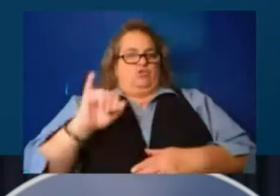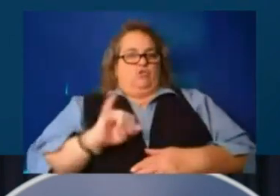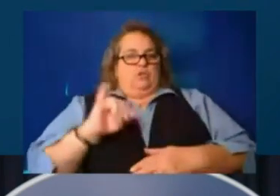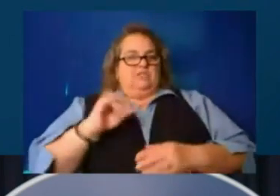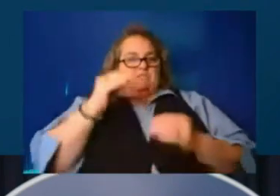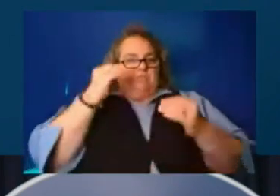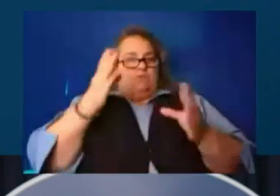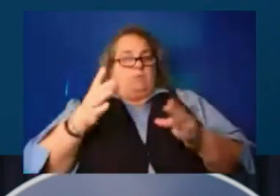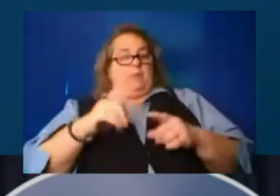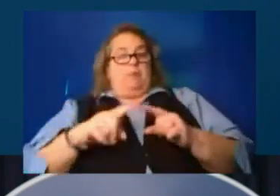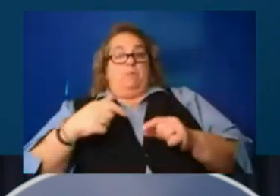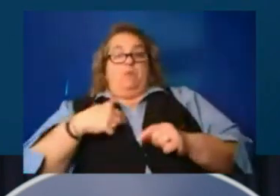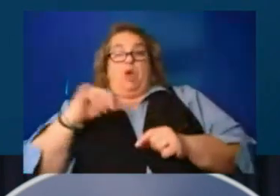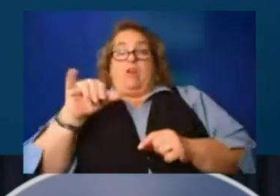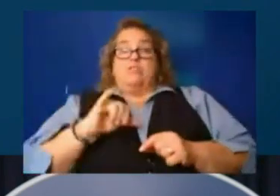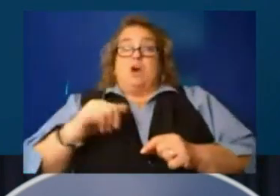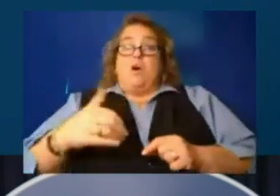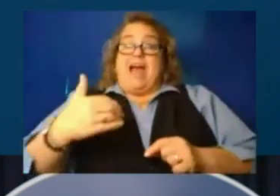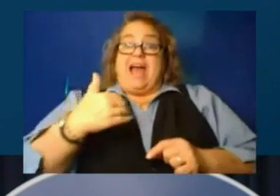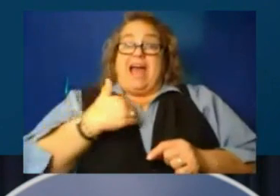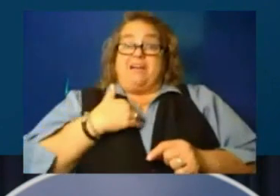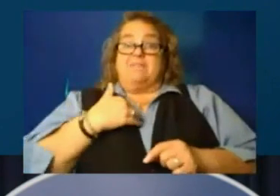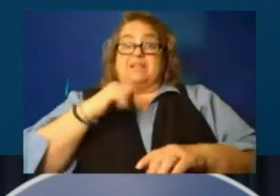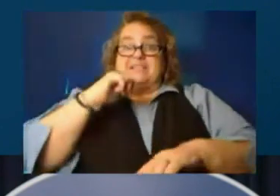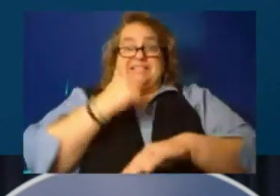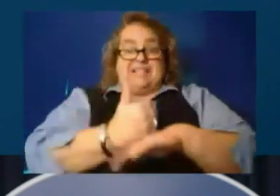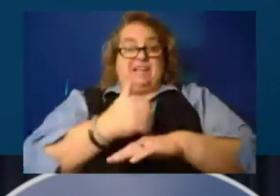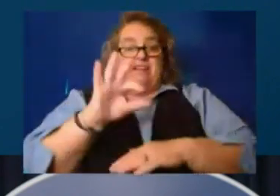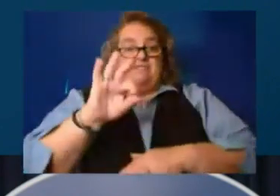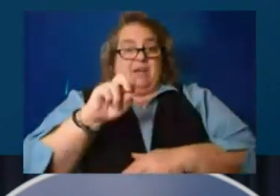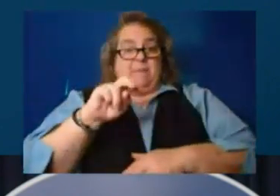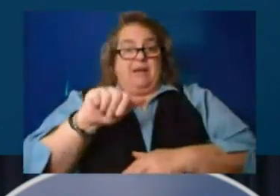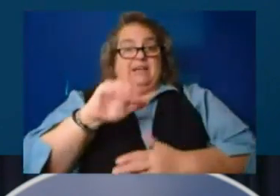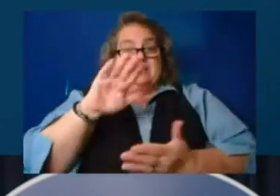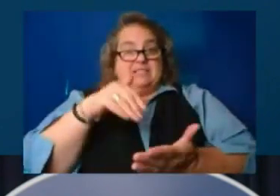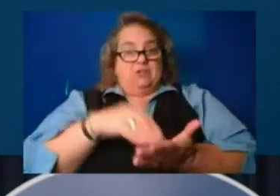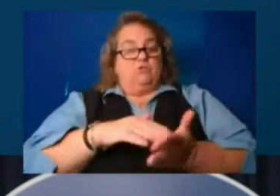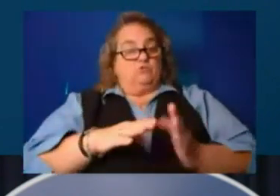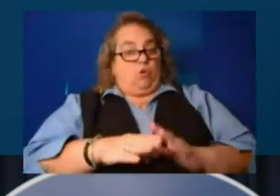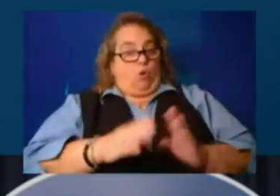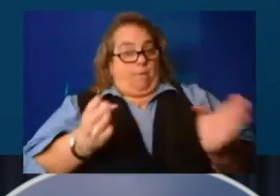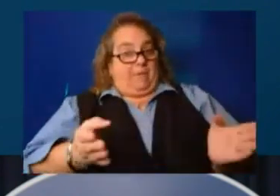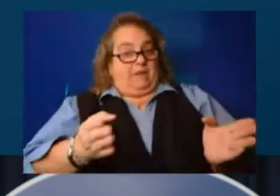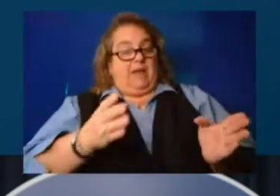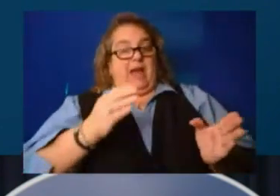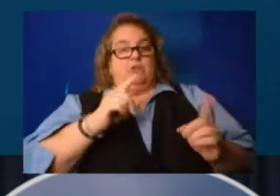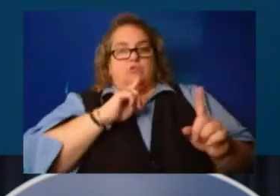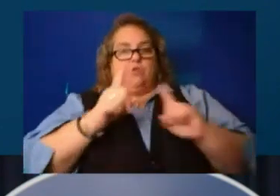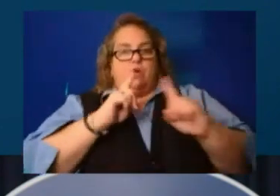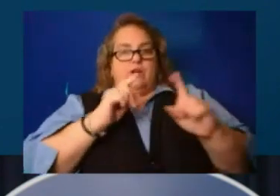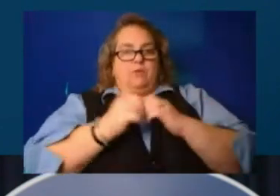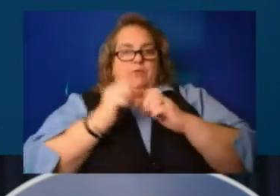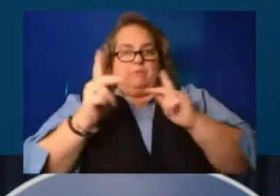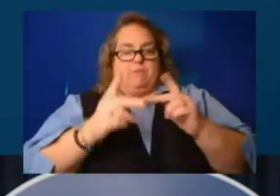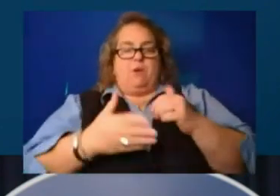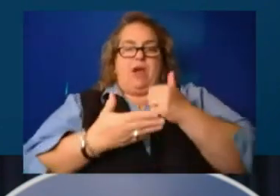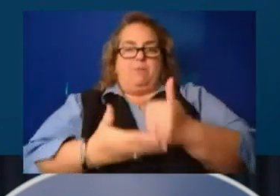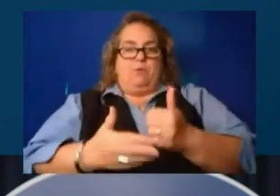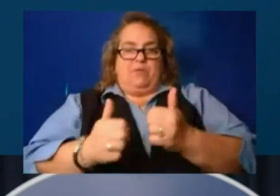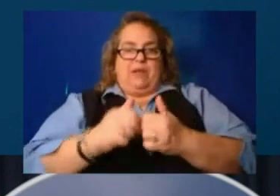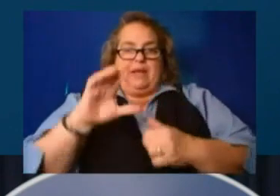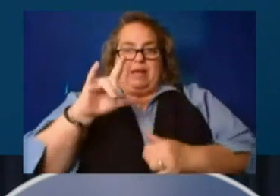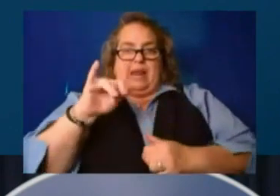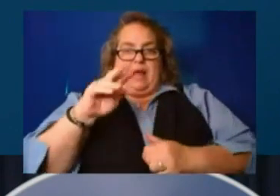also have set FEMA centers open and talking to people and helping with claims in the first five